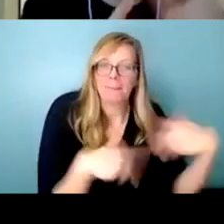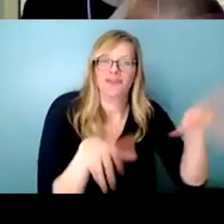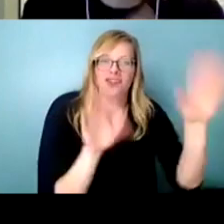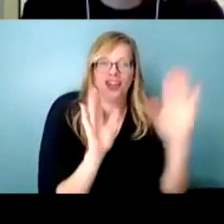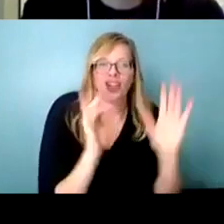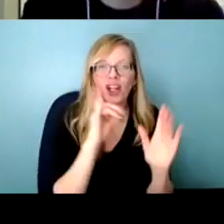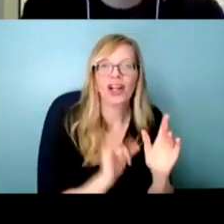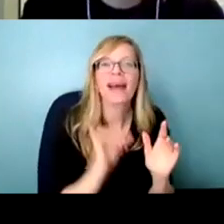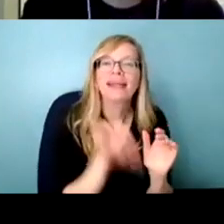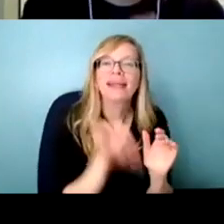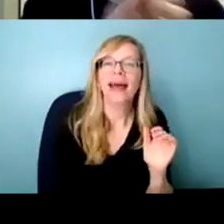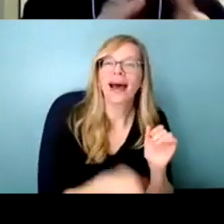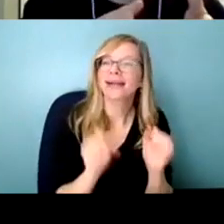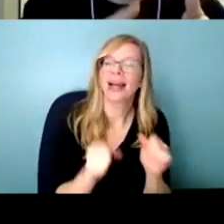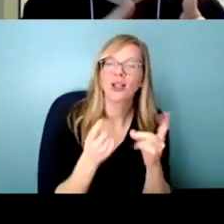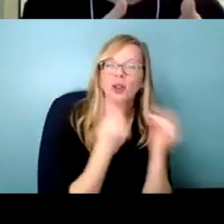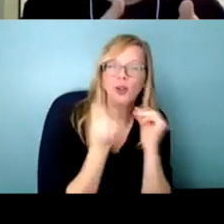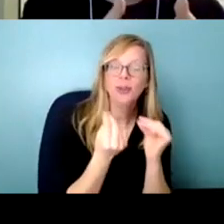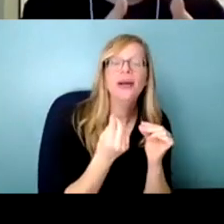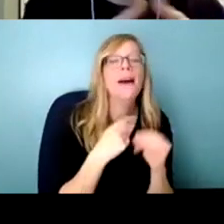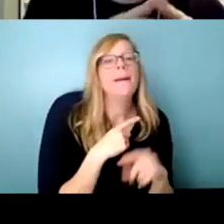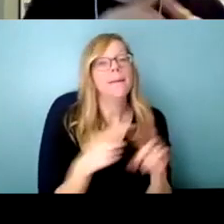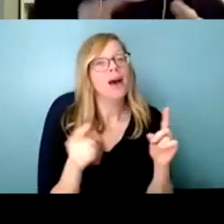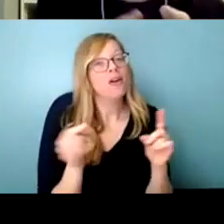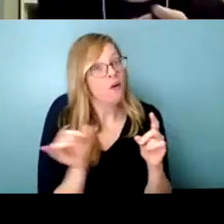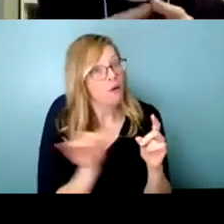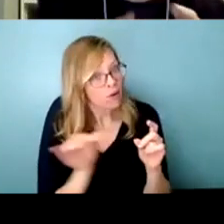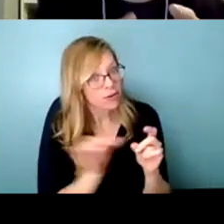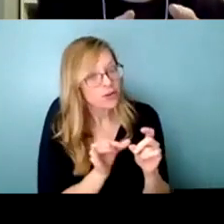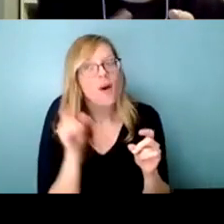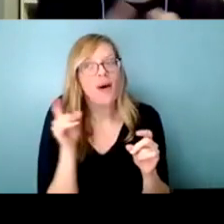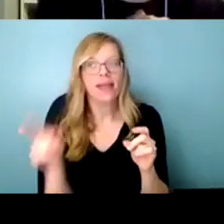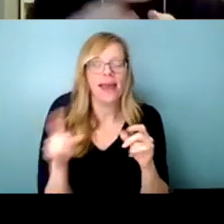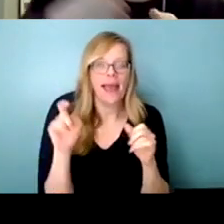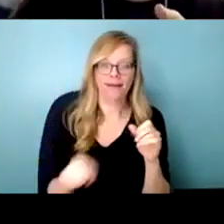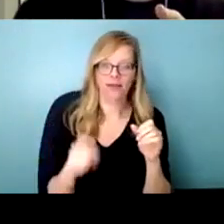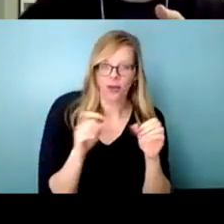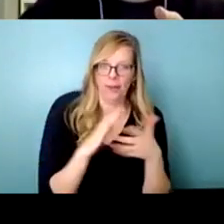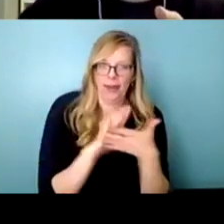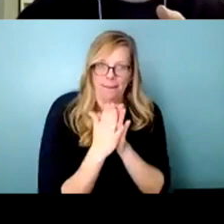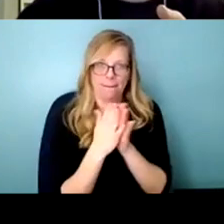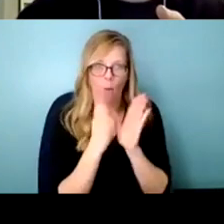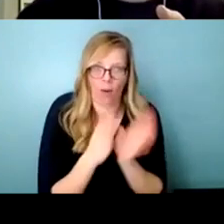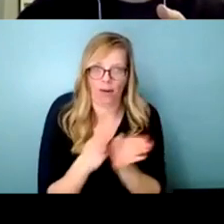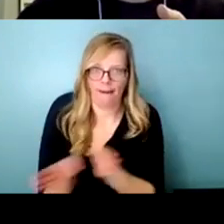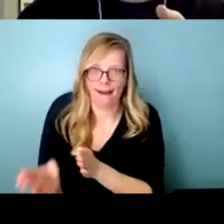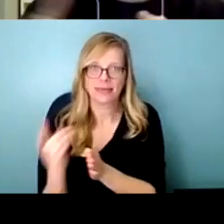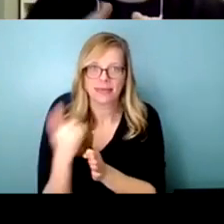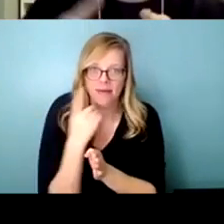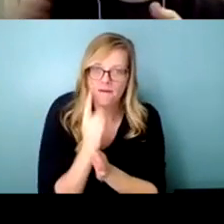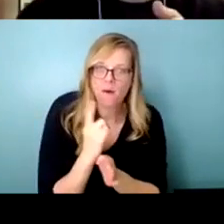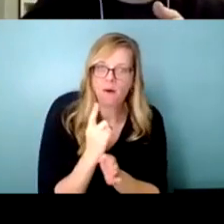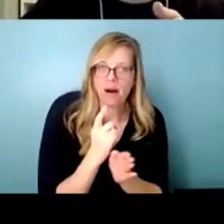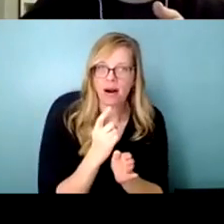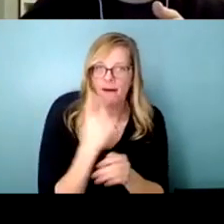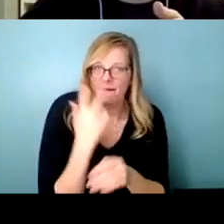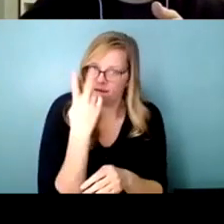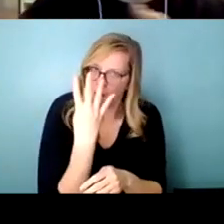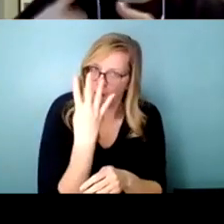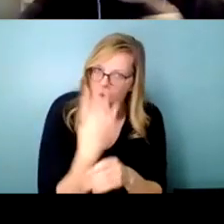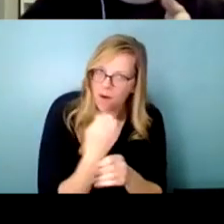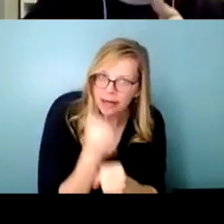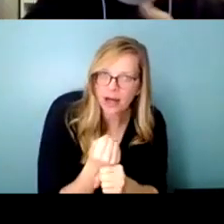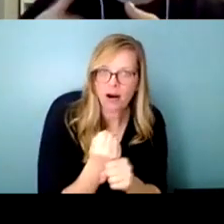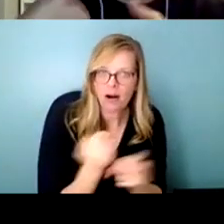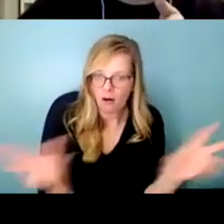doing what they said they were going to do but they're also kind of getting getting themselves organized for their four years of of all the all